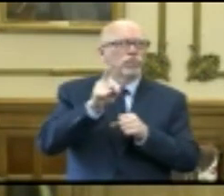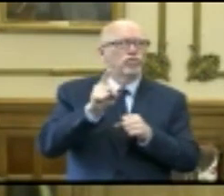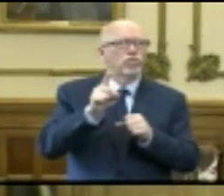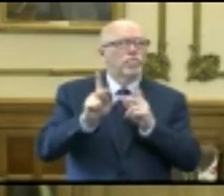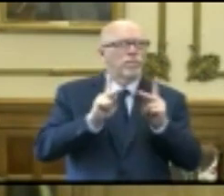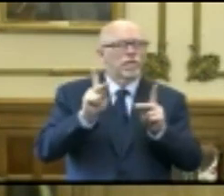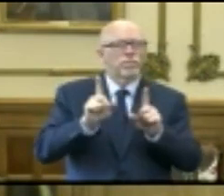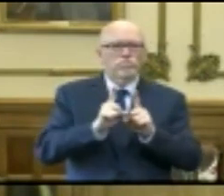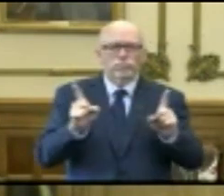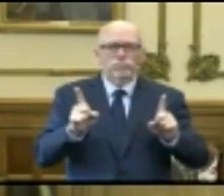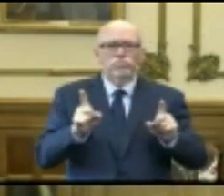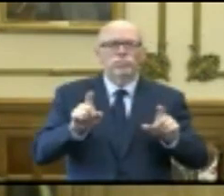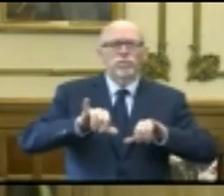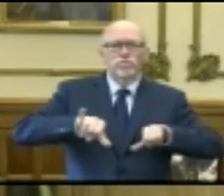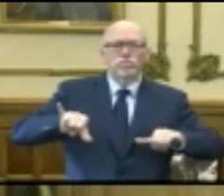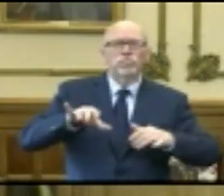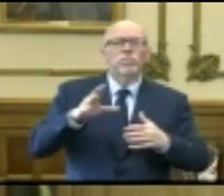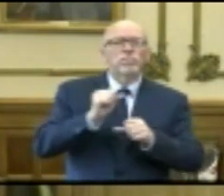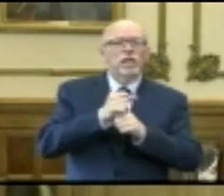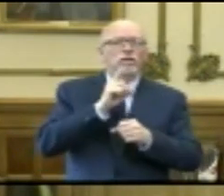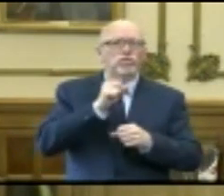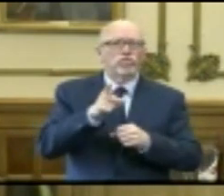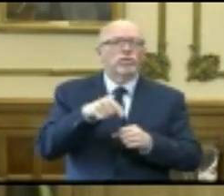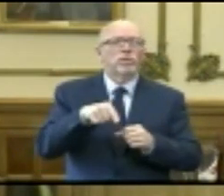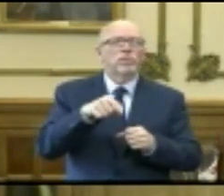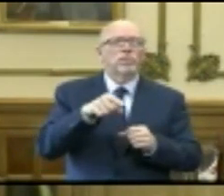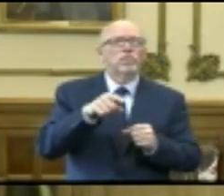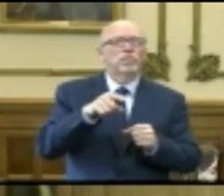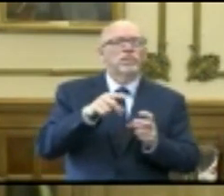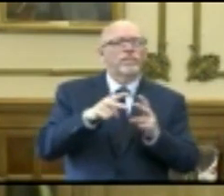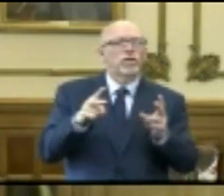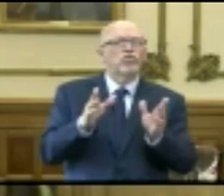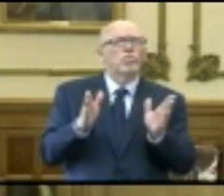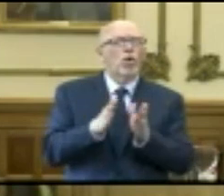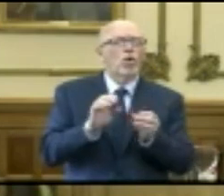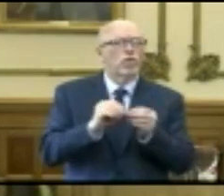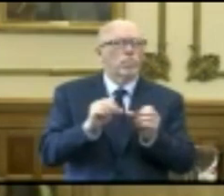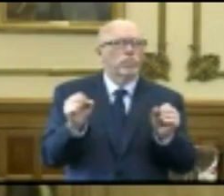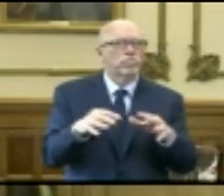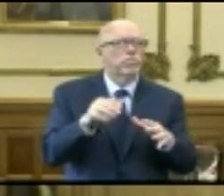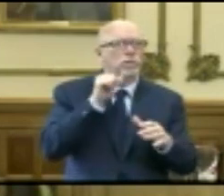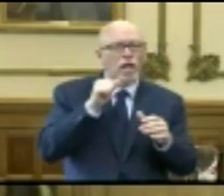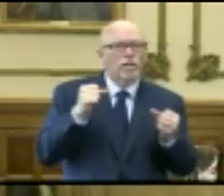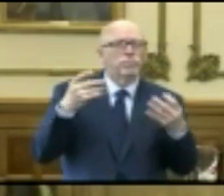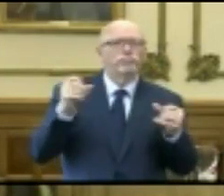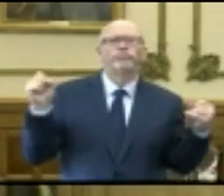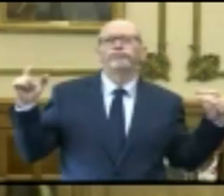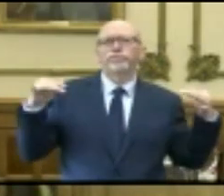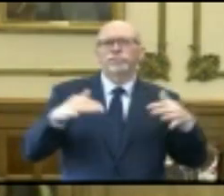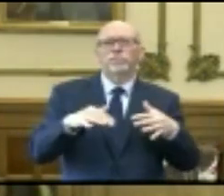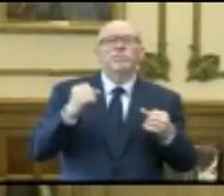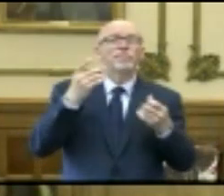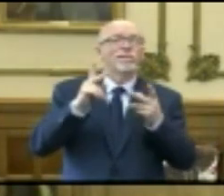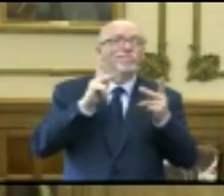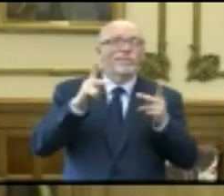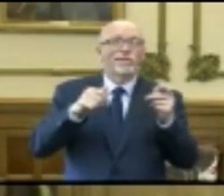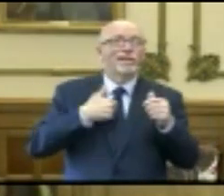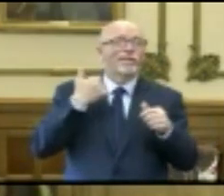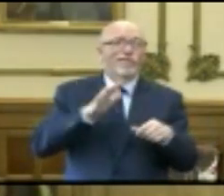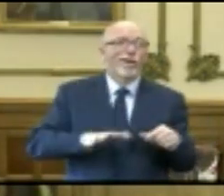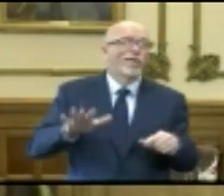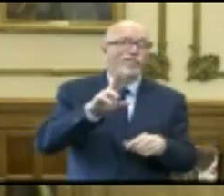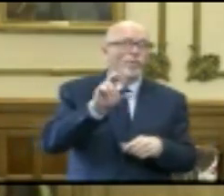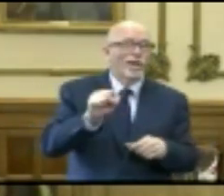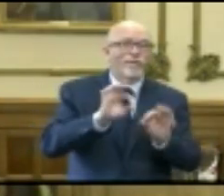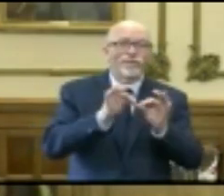distancing occurs and making sure that these are very small in number. But I know that a lot of families live across the United States